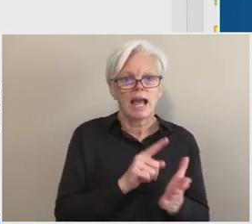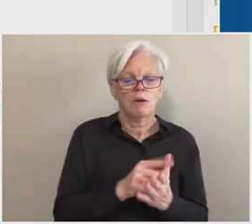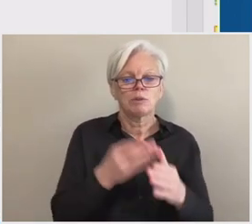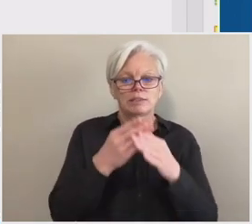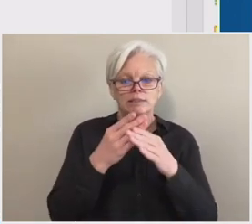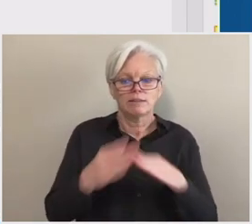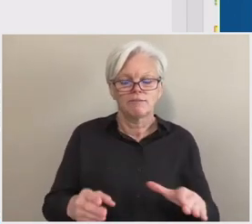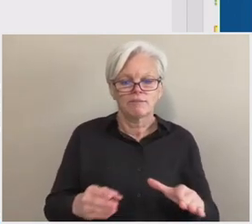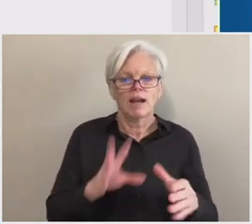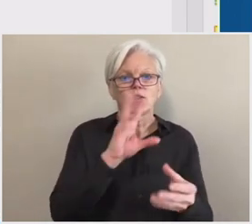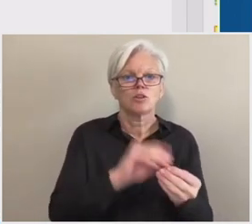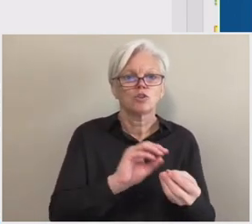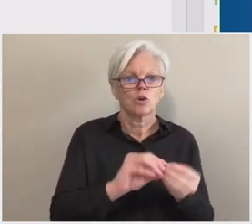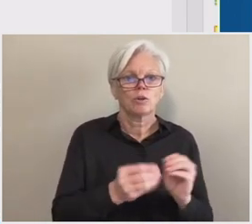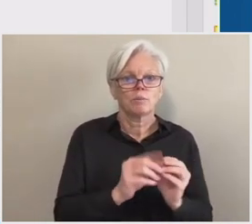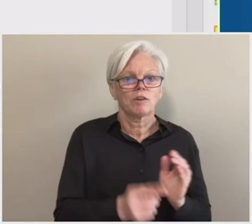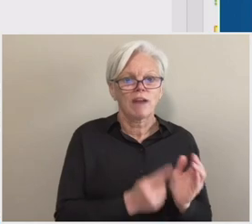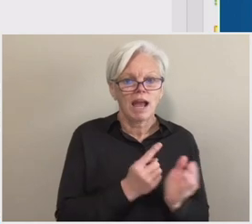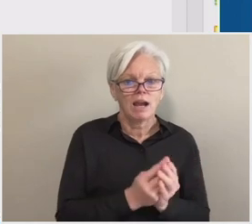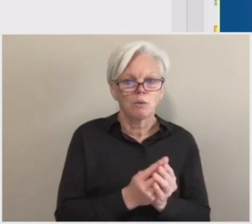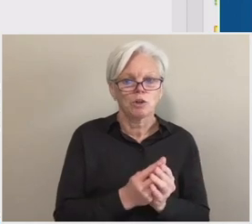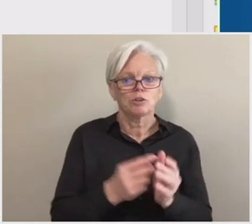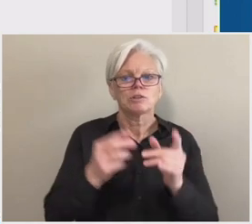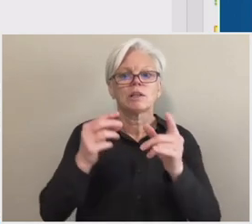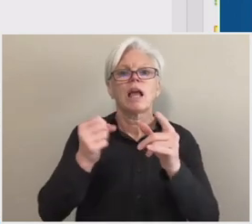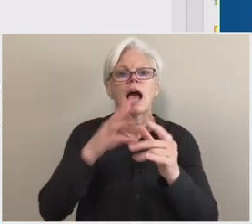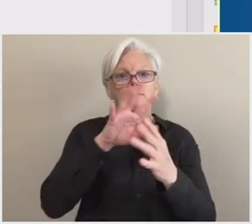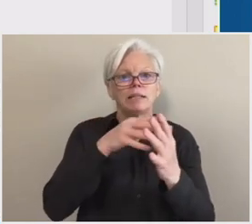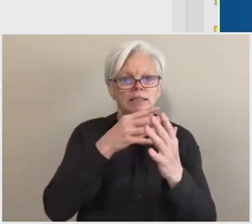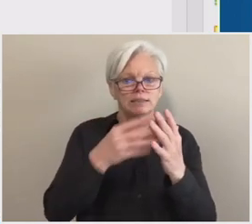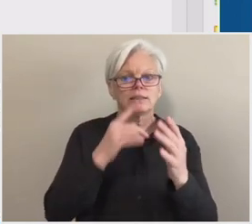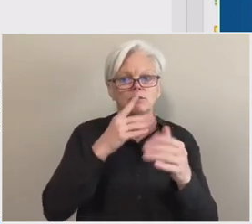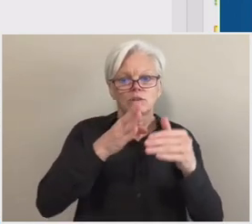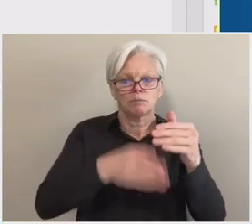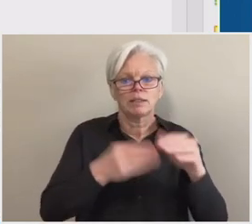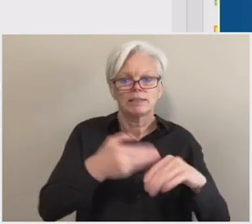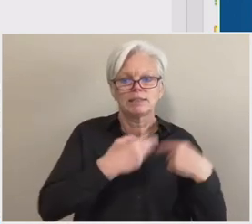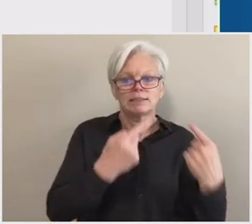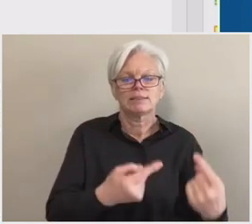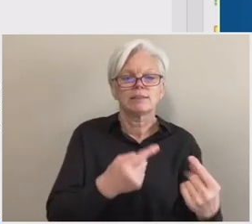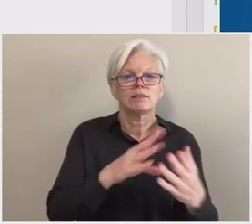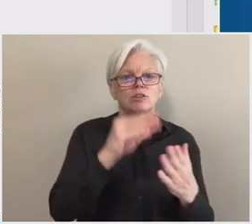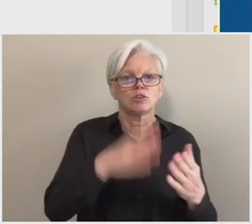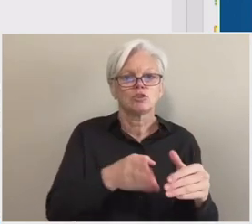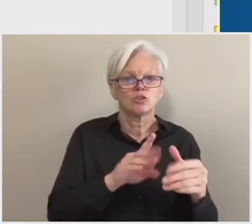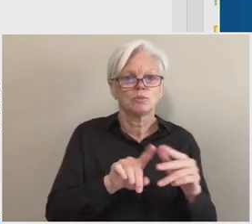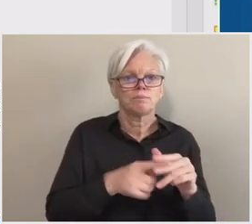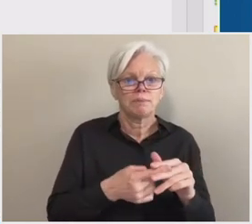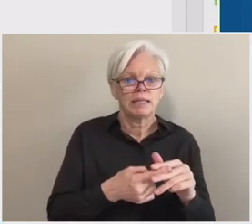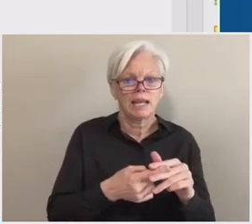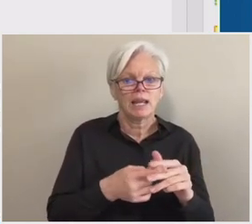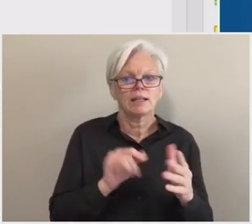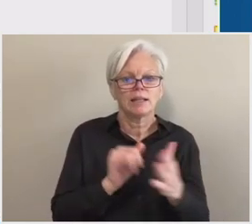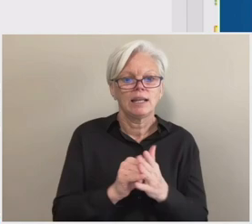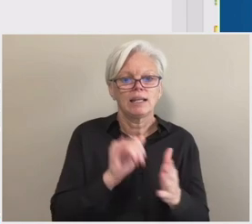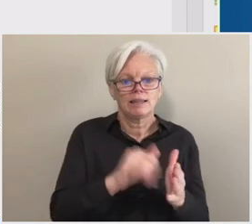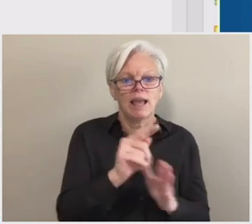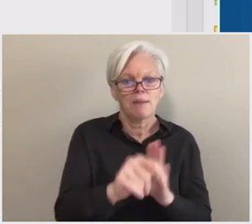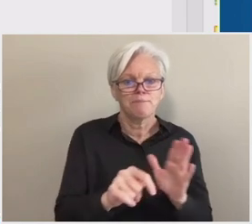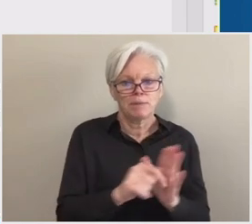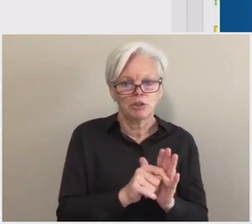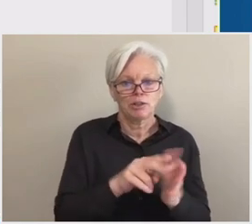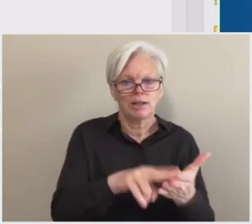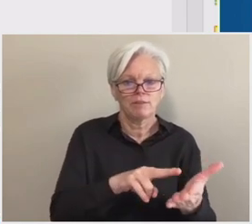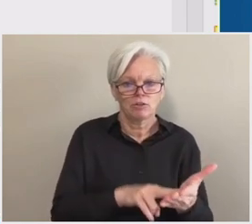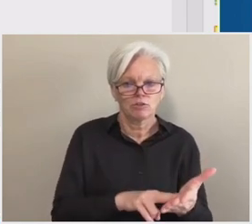or period of enrollment into the number of clock hours scheduled to be completed since the student began attendance in the payment period or period of enrollment as of the